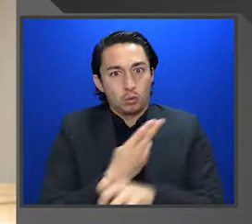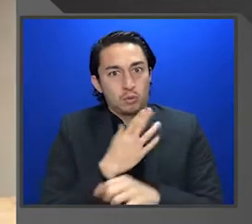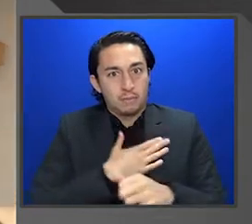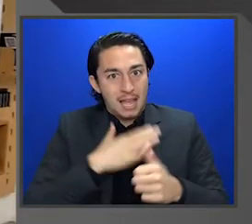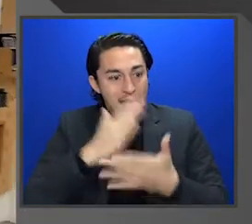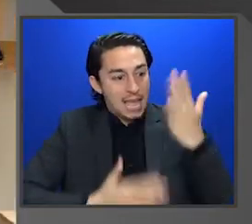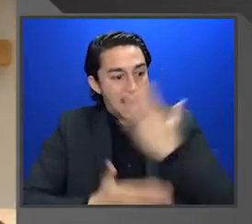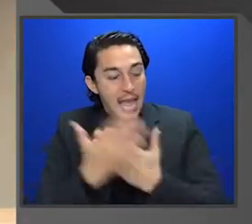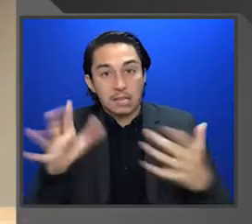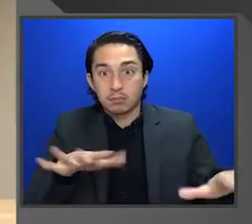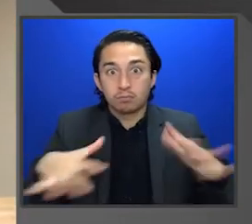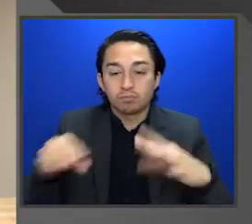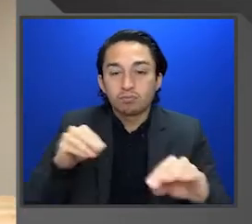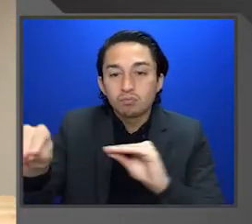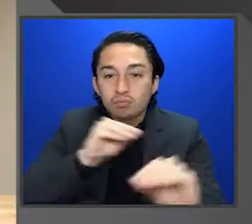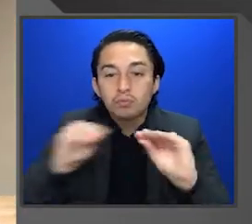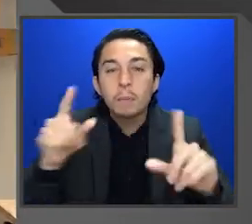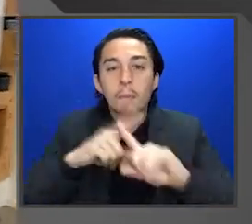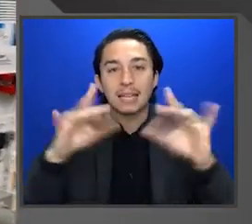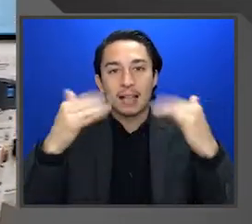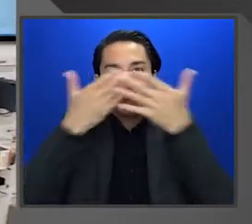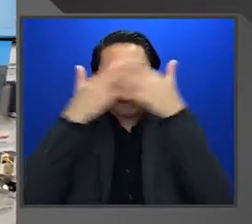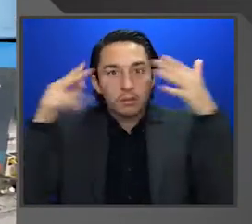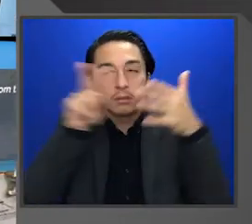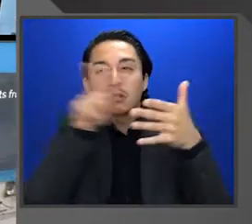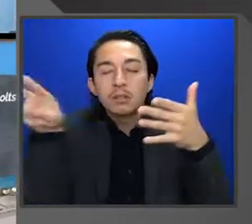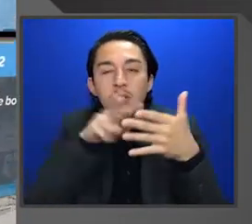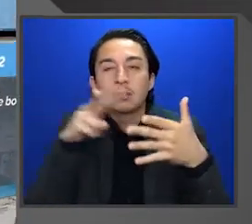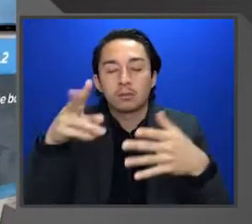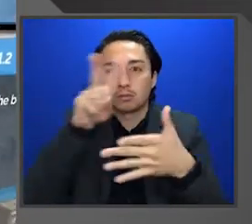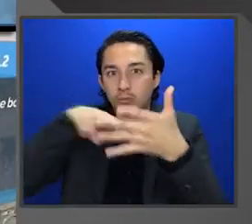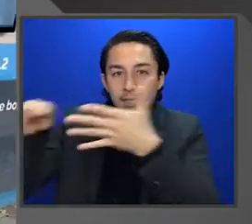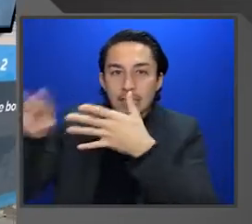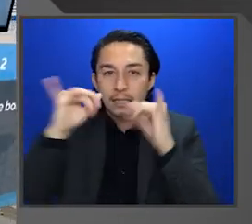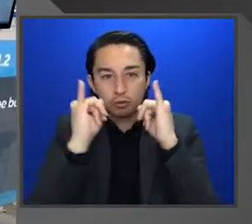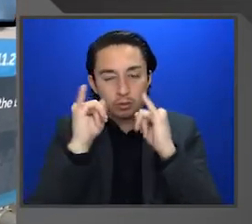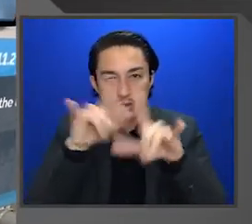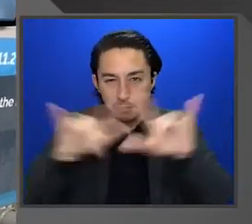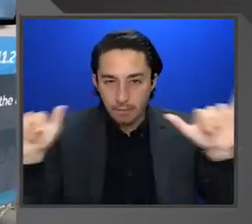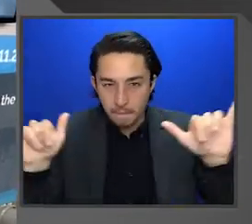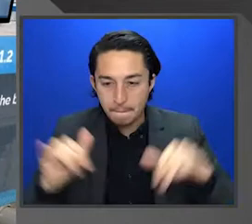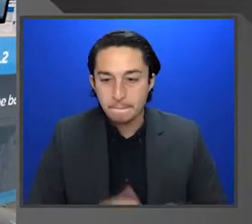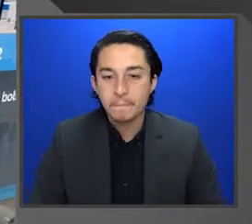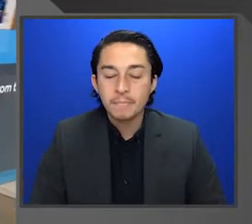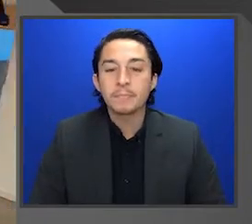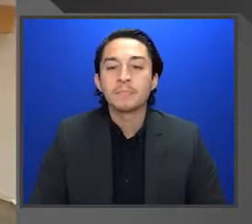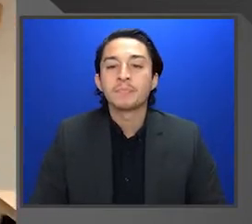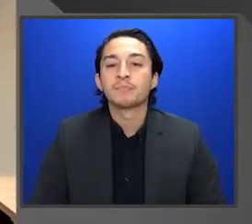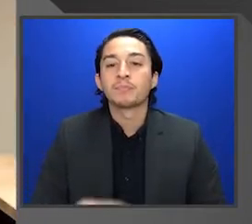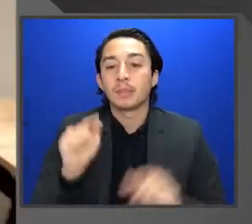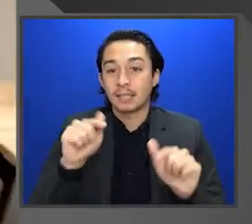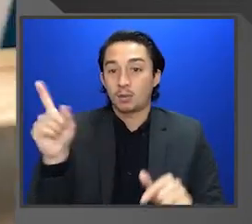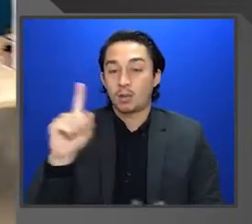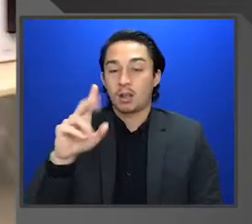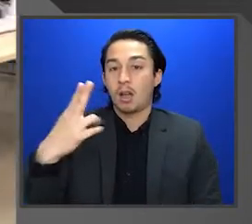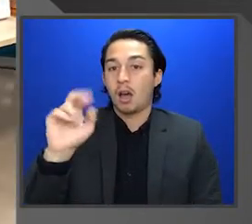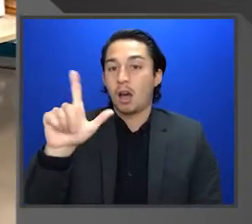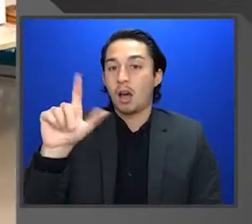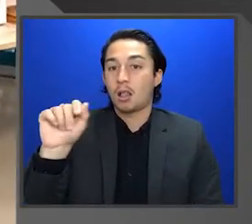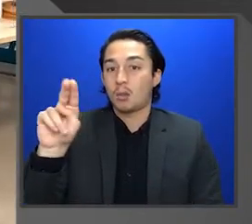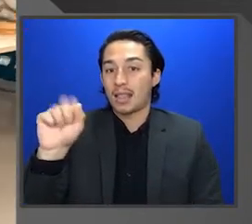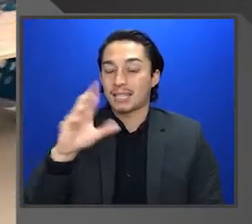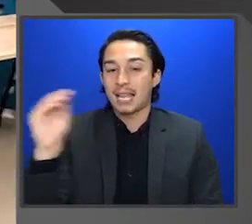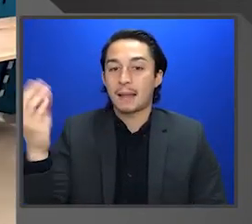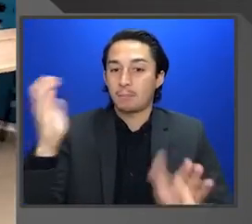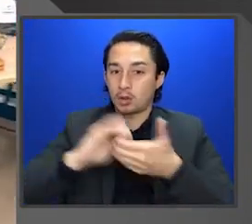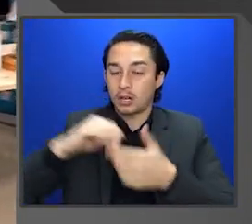tooling, but also have my heads-up display giving me instructions. So I'll stop that for now. So this is where the HoloLens and our partners like